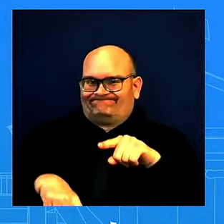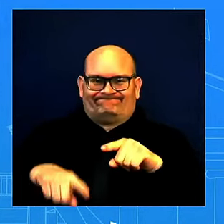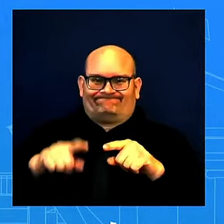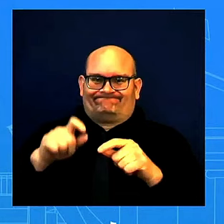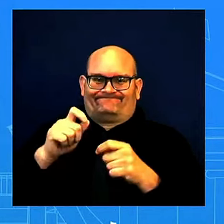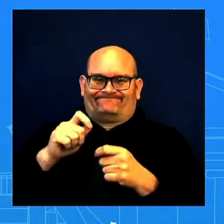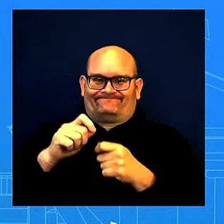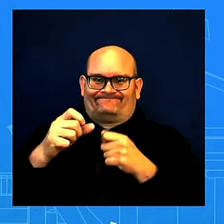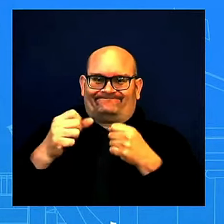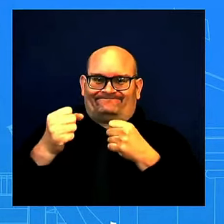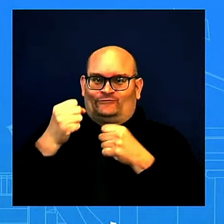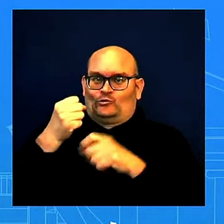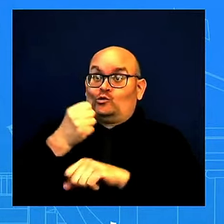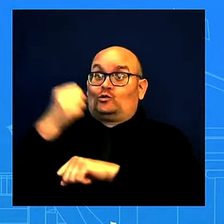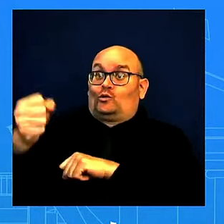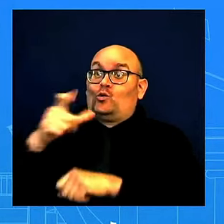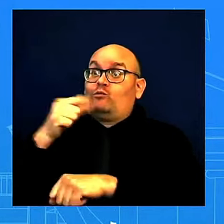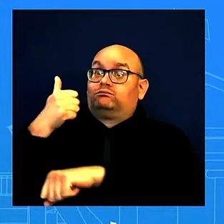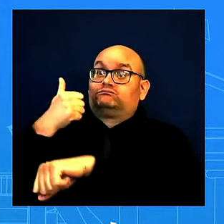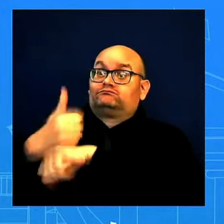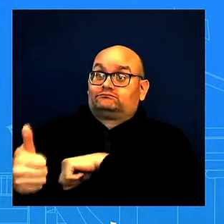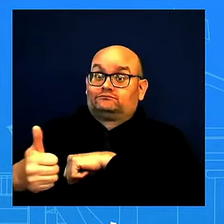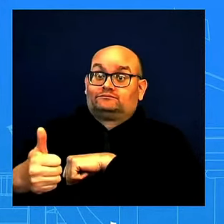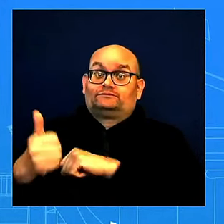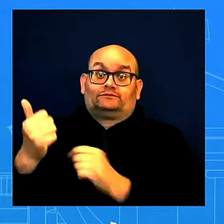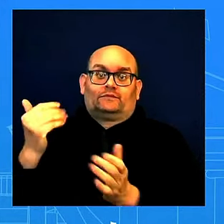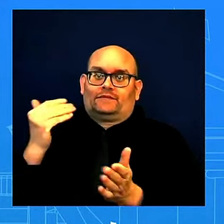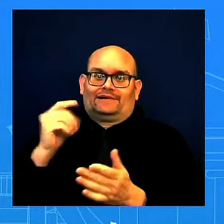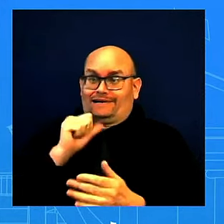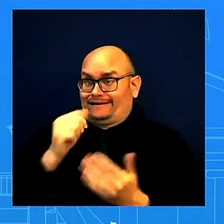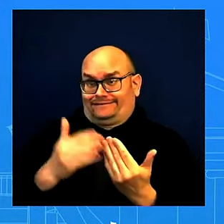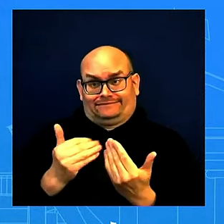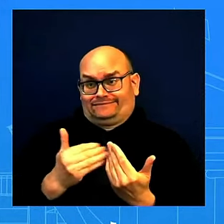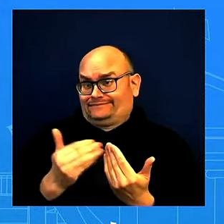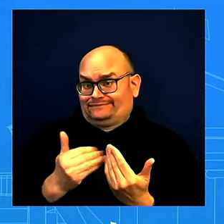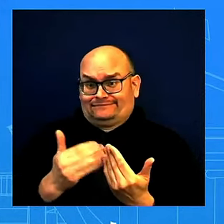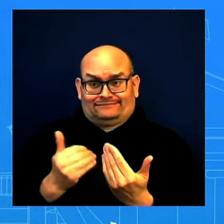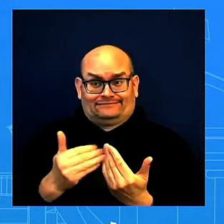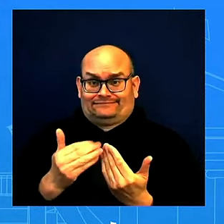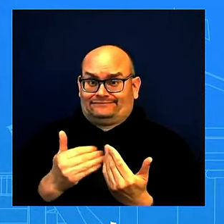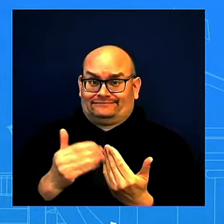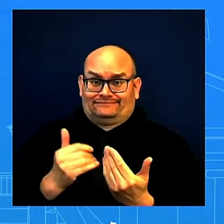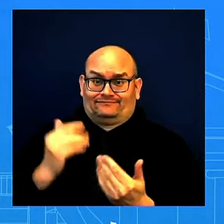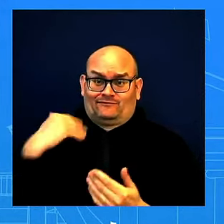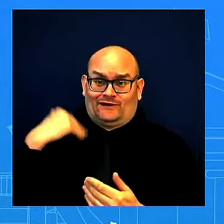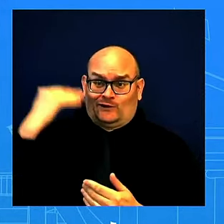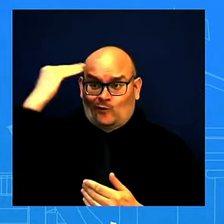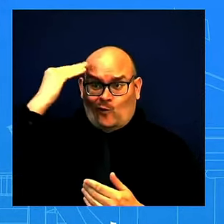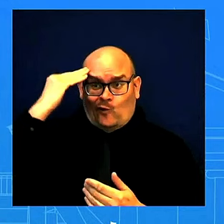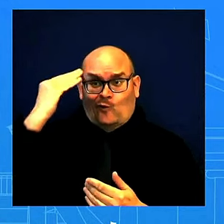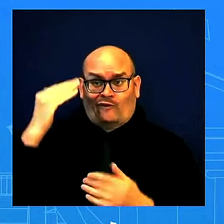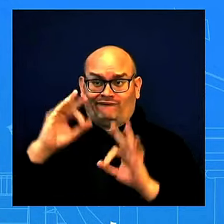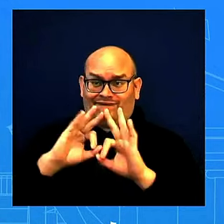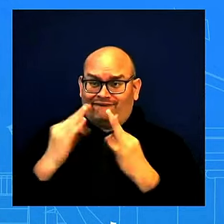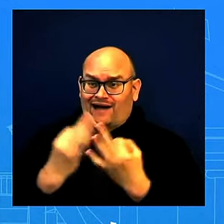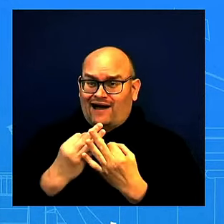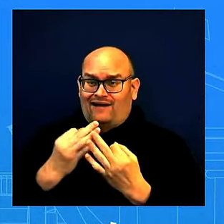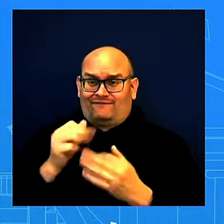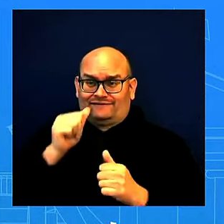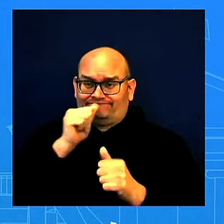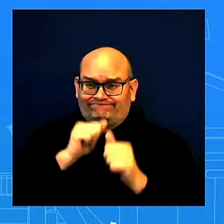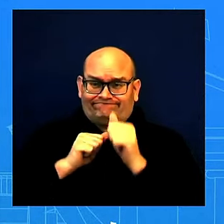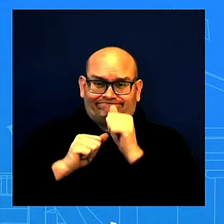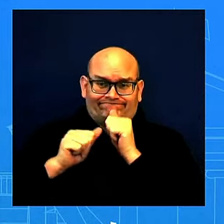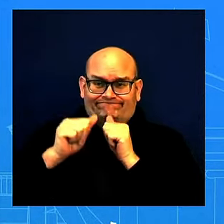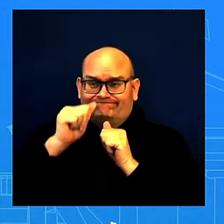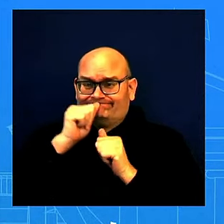again. It is not easy. This is not easy. We know what families are going through. We know how they're feeling. We know that they're missing